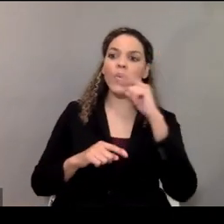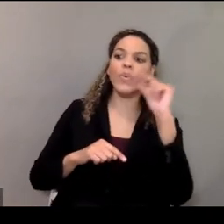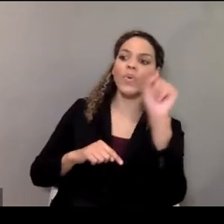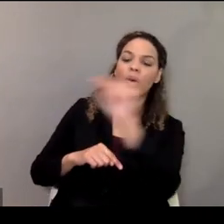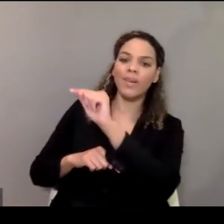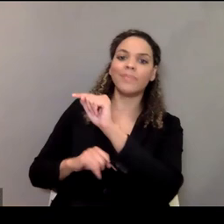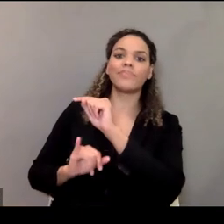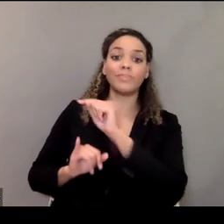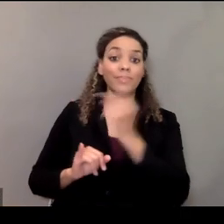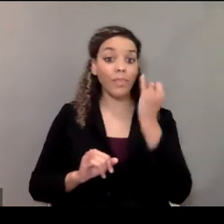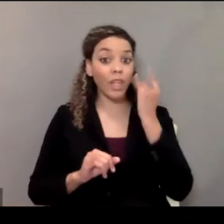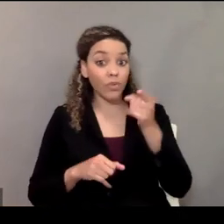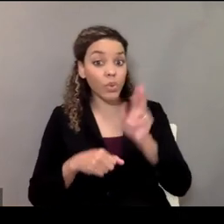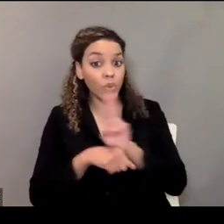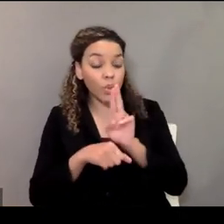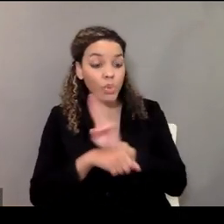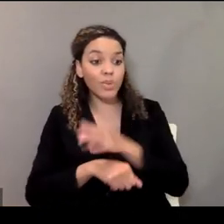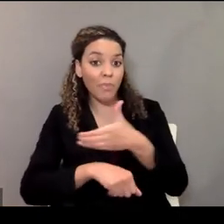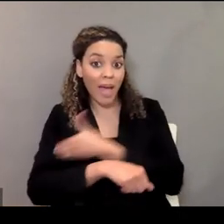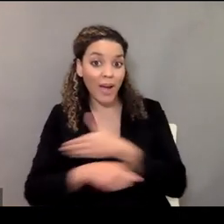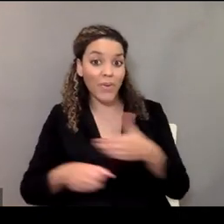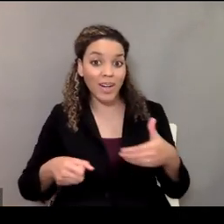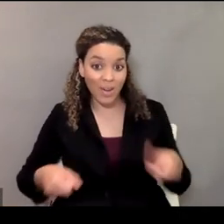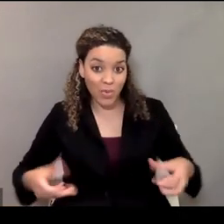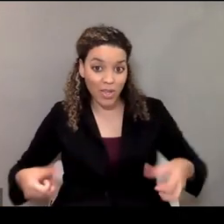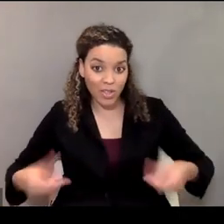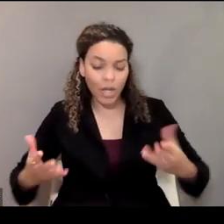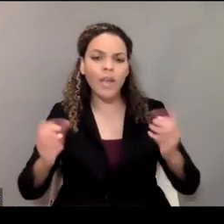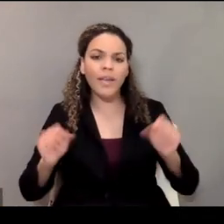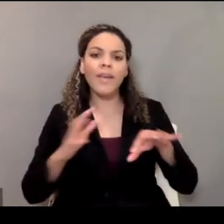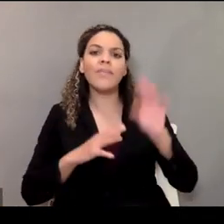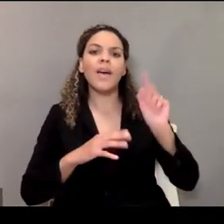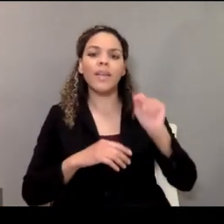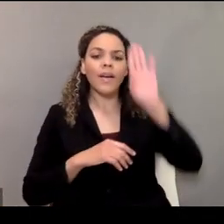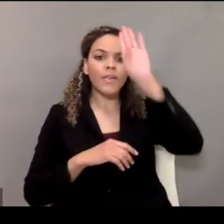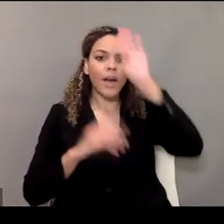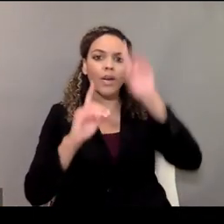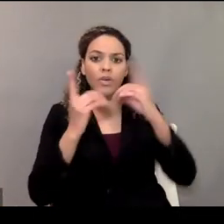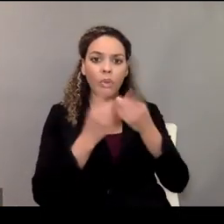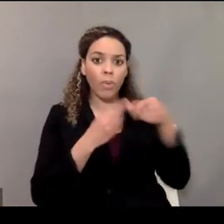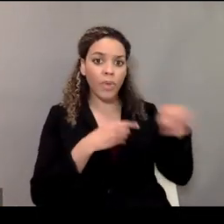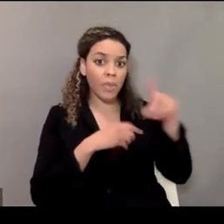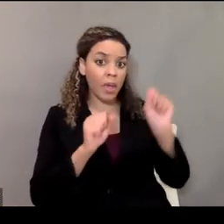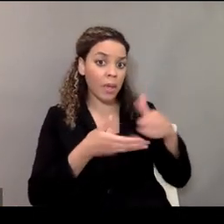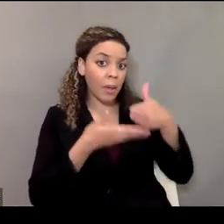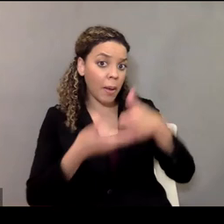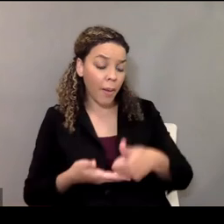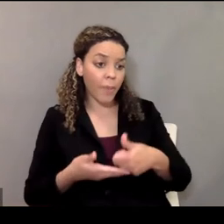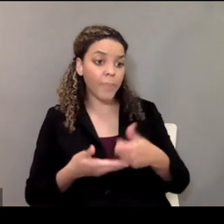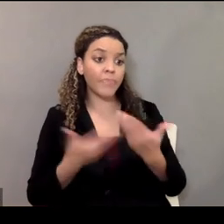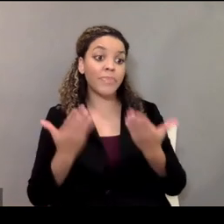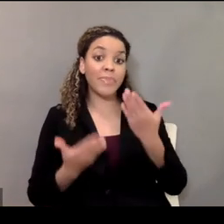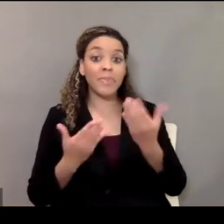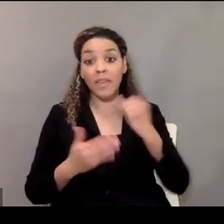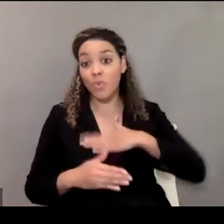If in fact you do use a power chair, you might want to find out if they can help. If you might be able